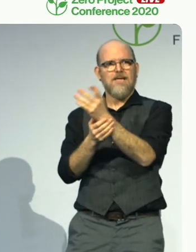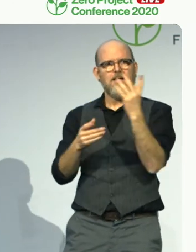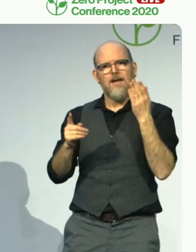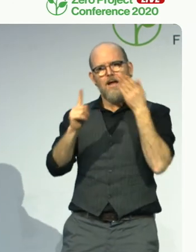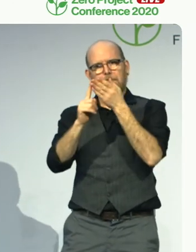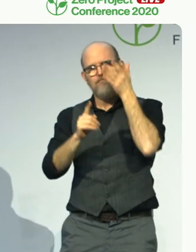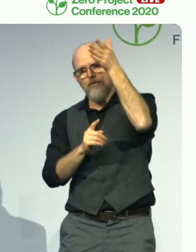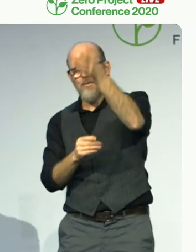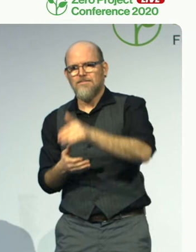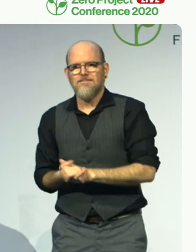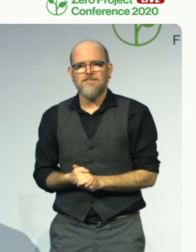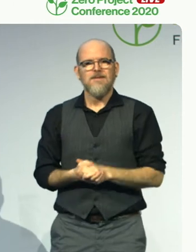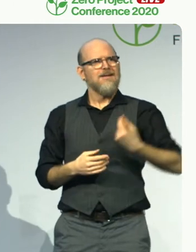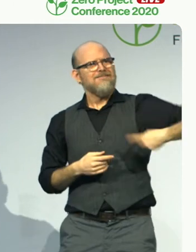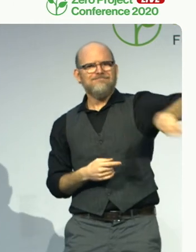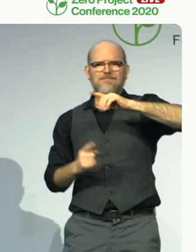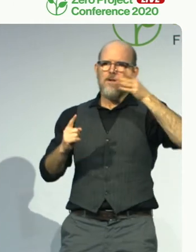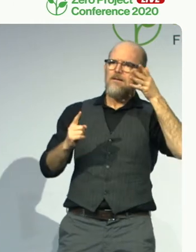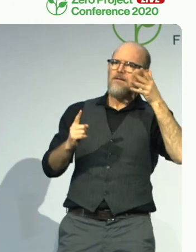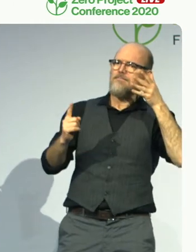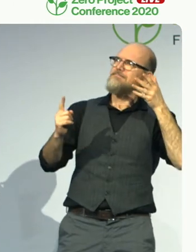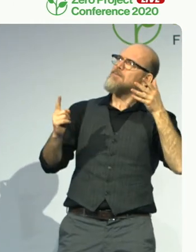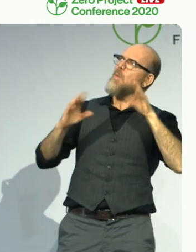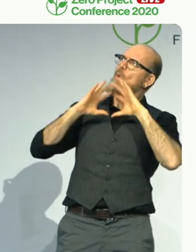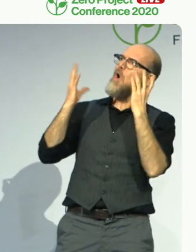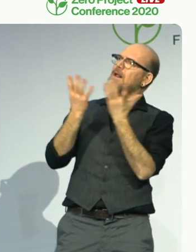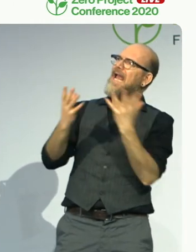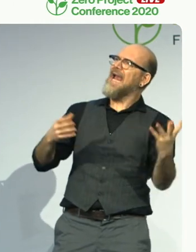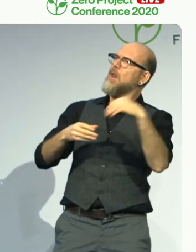an inclusive world. Thank you so much, Caroline, for your warm welcome.